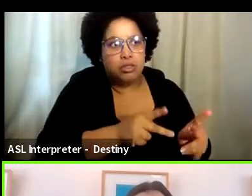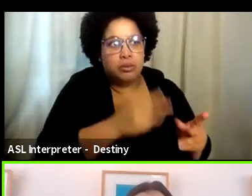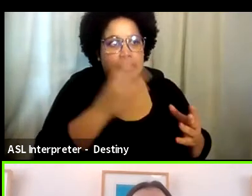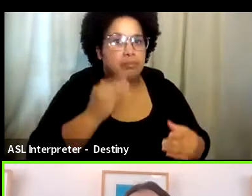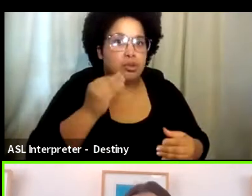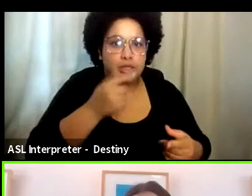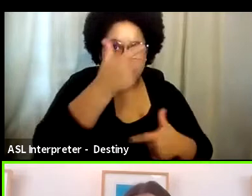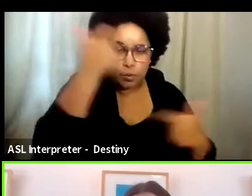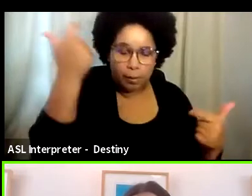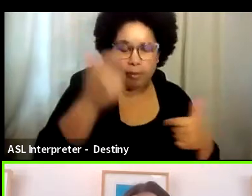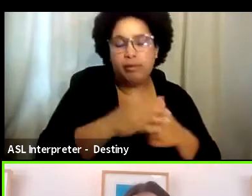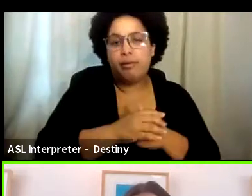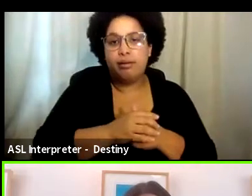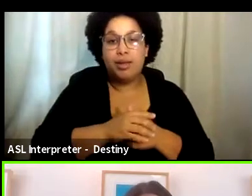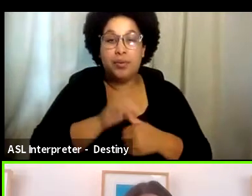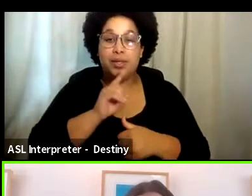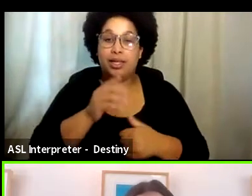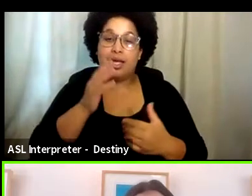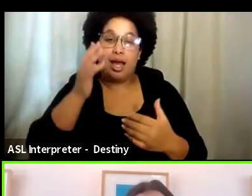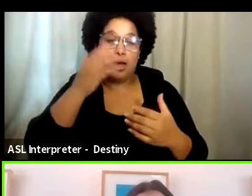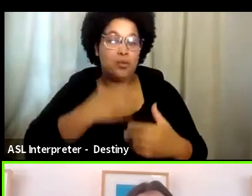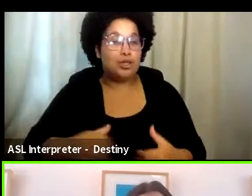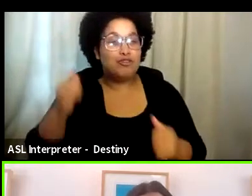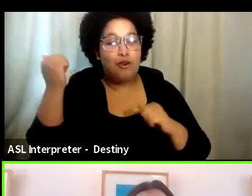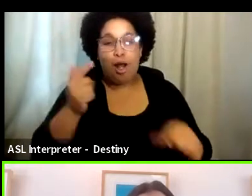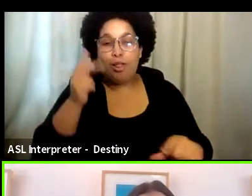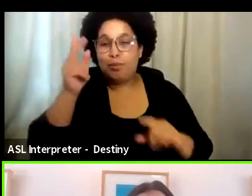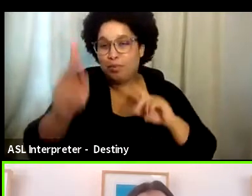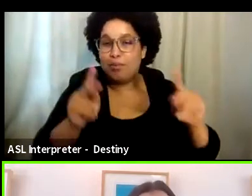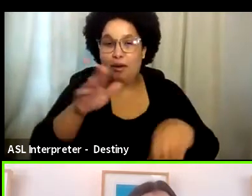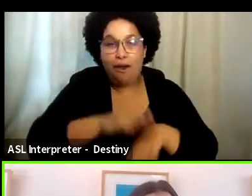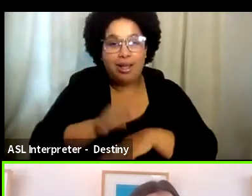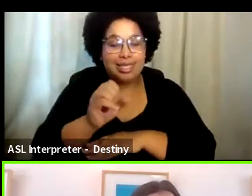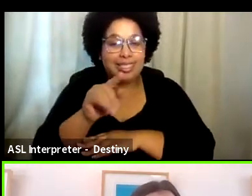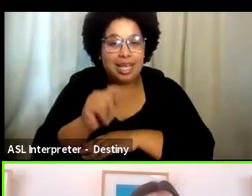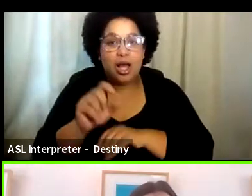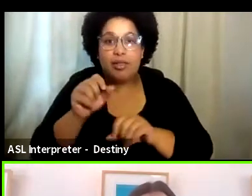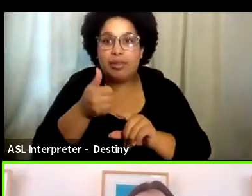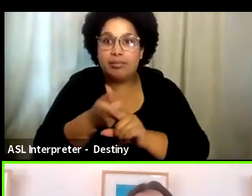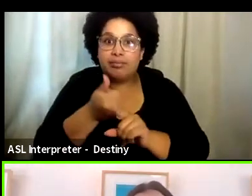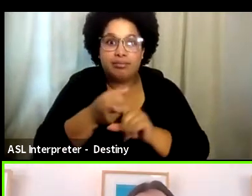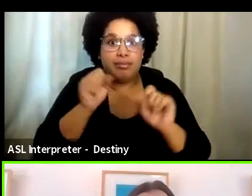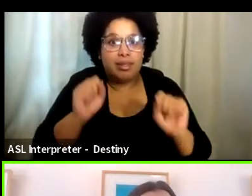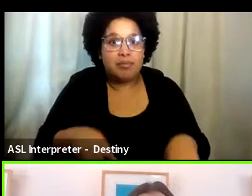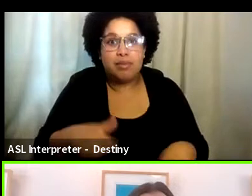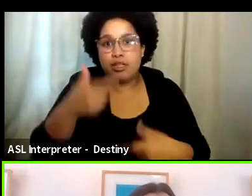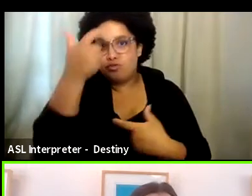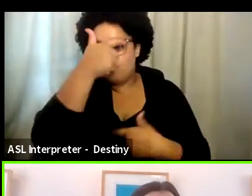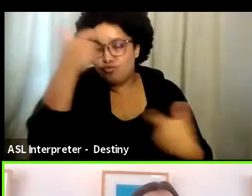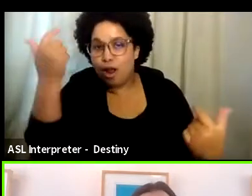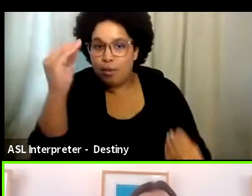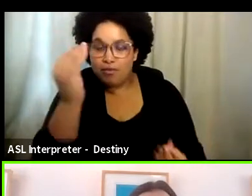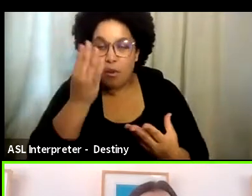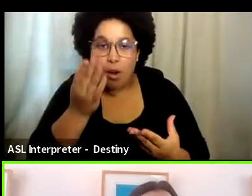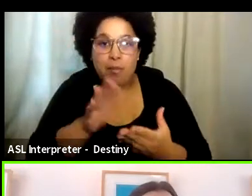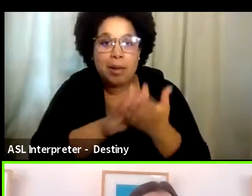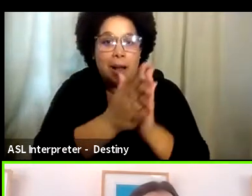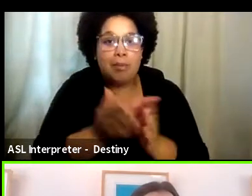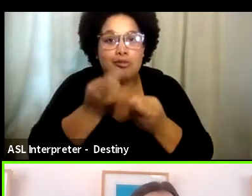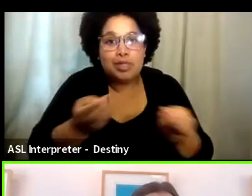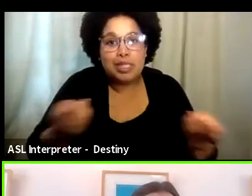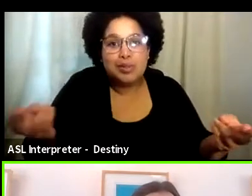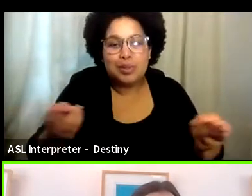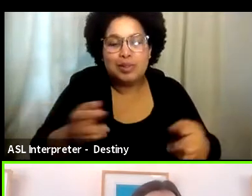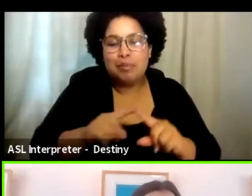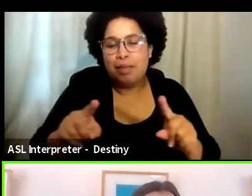you know, I wish that everyone on set was trauma informed, um, and was able to act as a resource in that way, but that's just, that's just not where we are